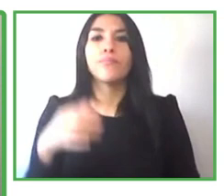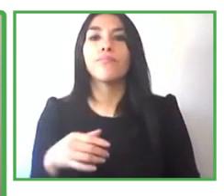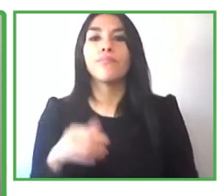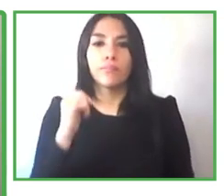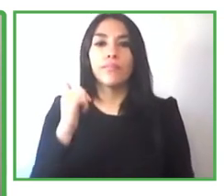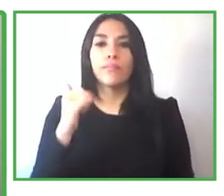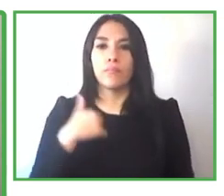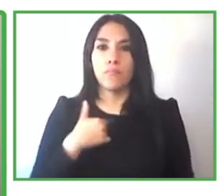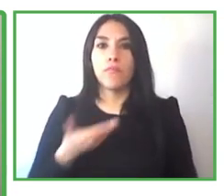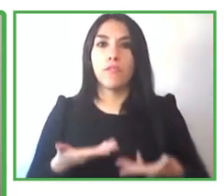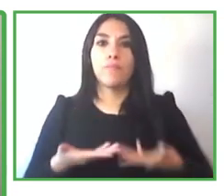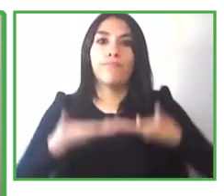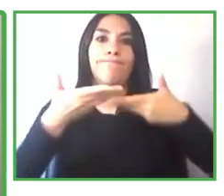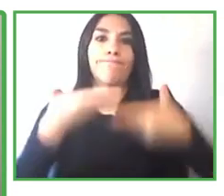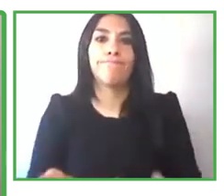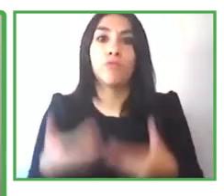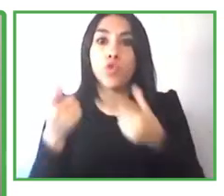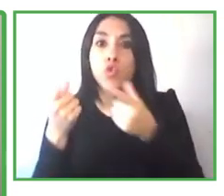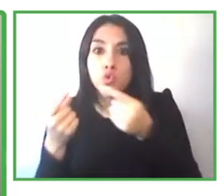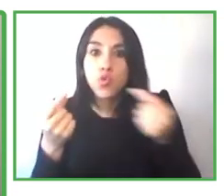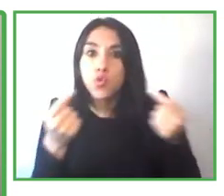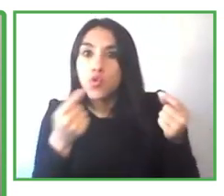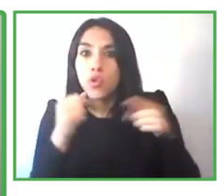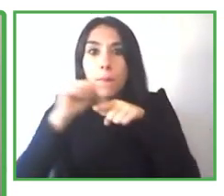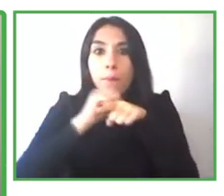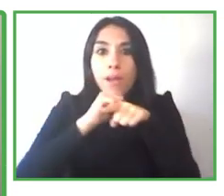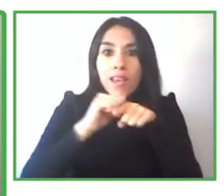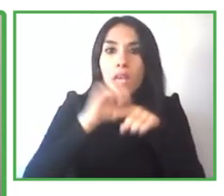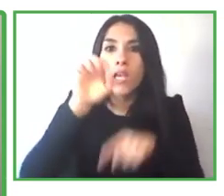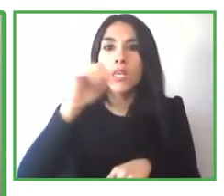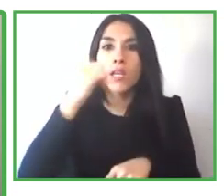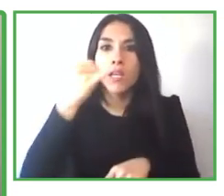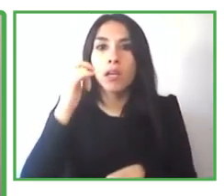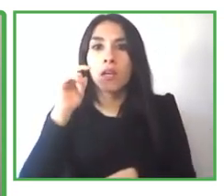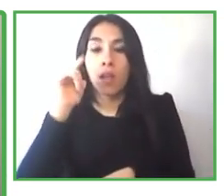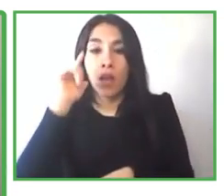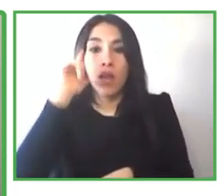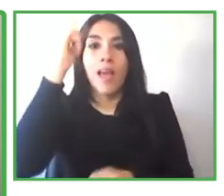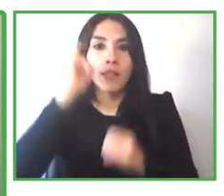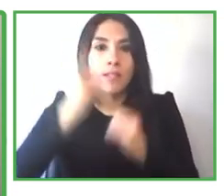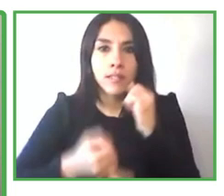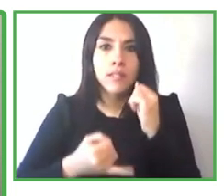work spans and i was very happy and privileged to be invited back